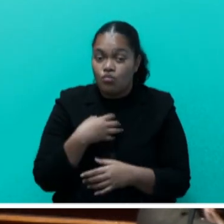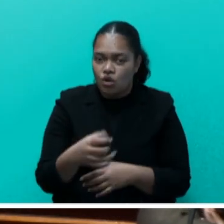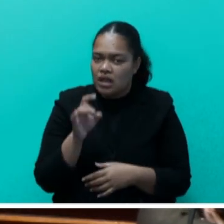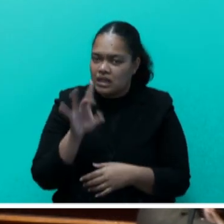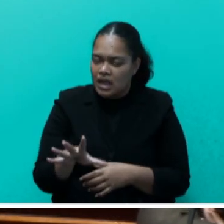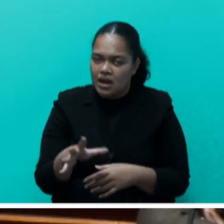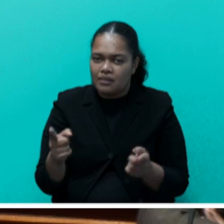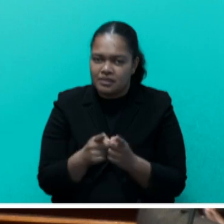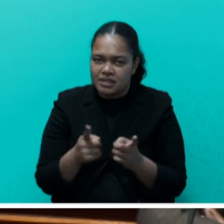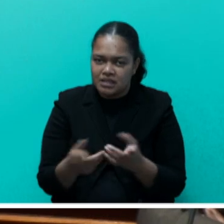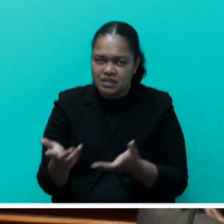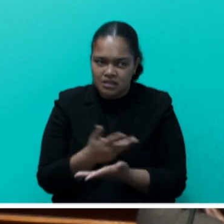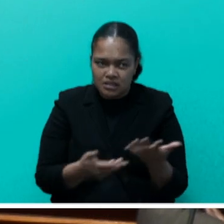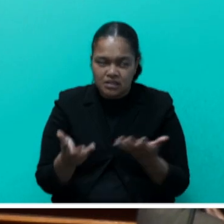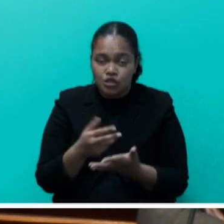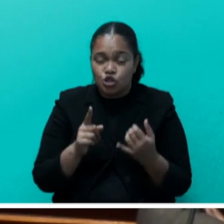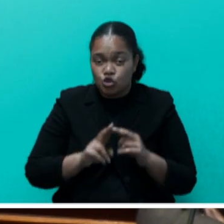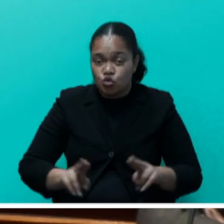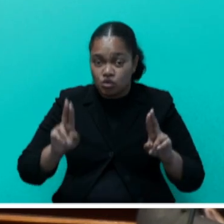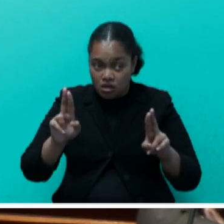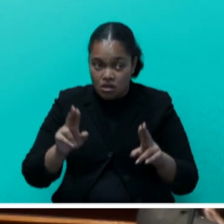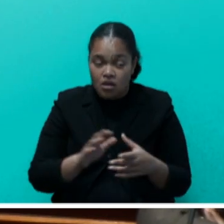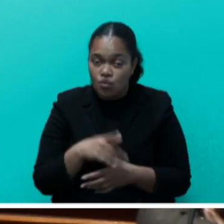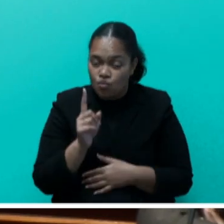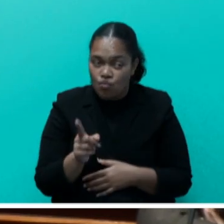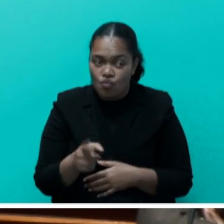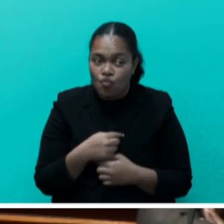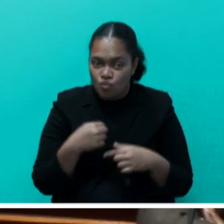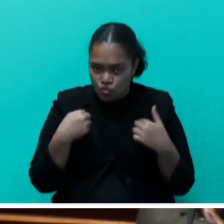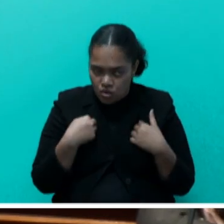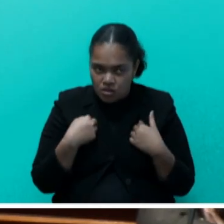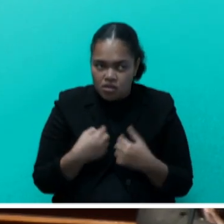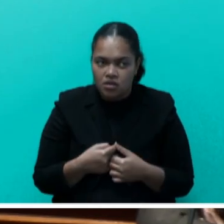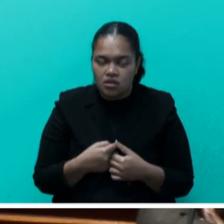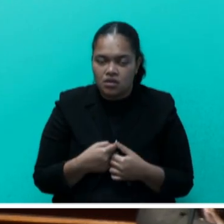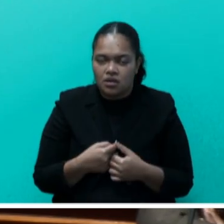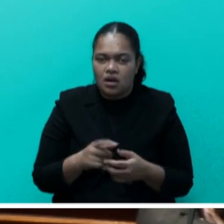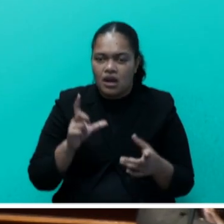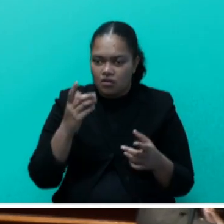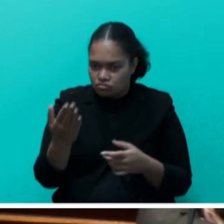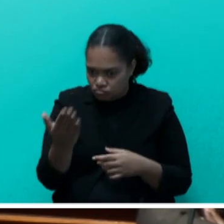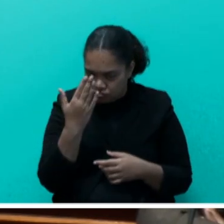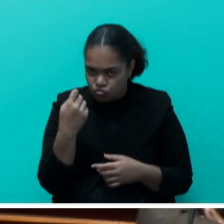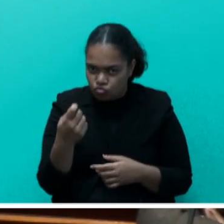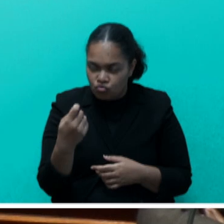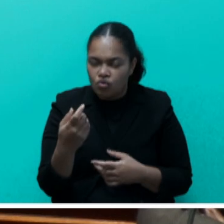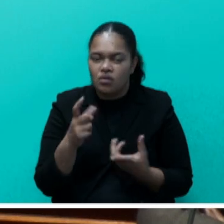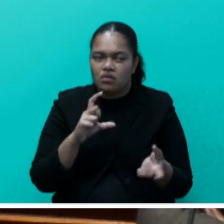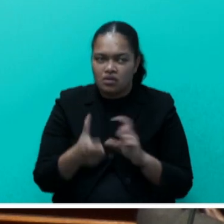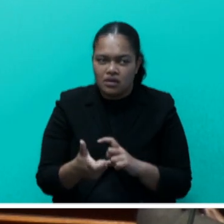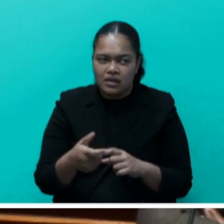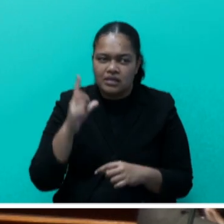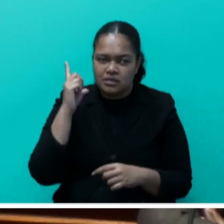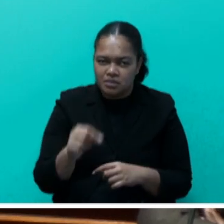meetings. The UN Secretary General had warned that we are confronting a climate crisis with the speed and